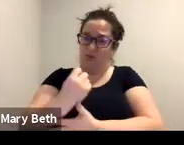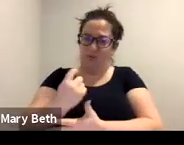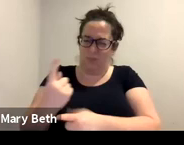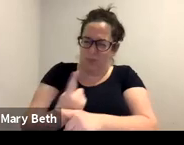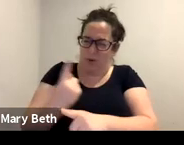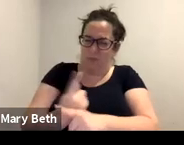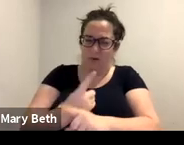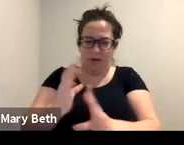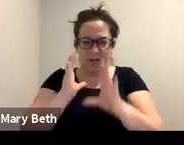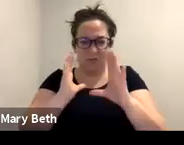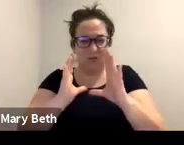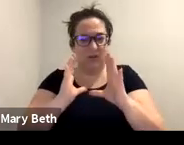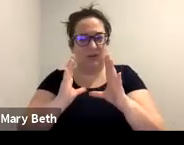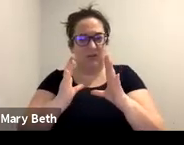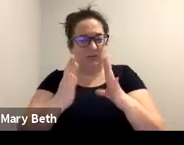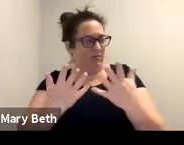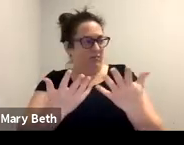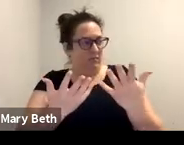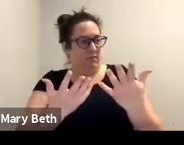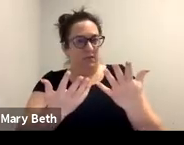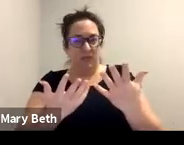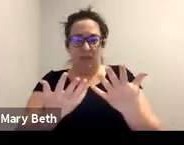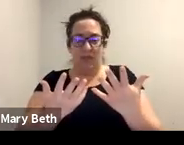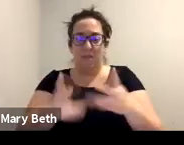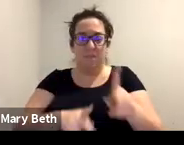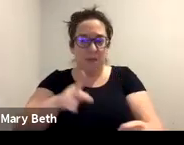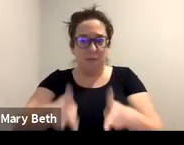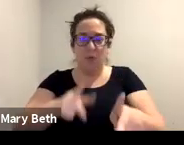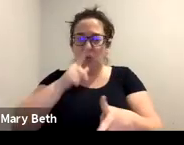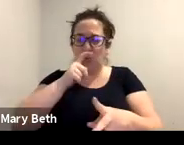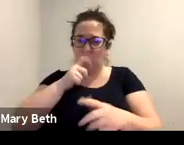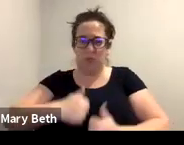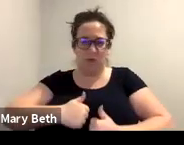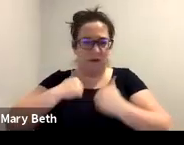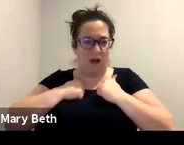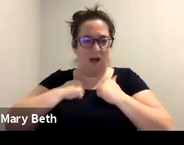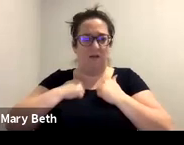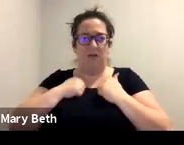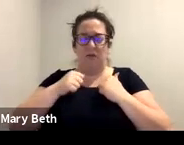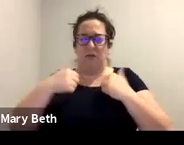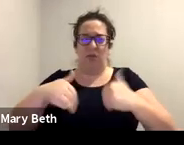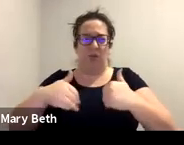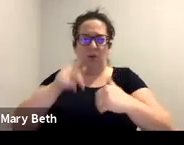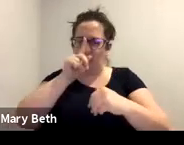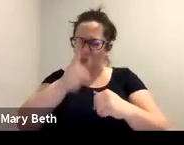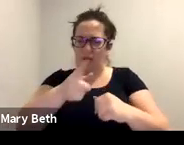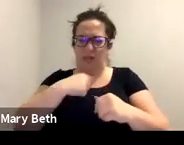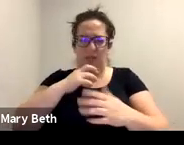deserve to be heard. Um, the examples of Bill Cosby and Harvey Weinstein and Epstein